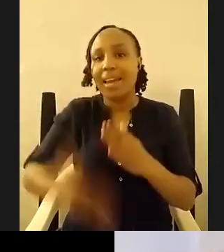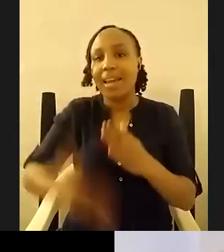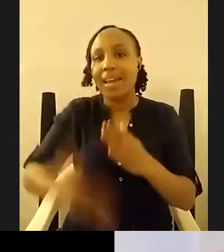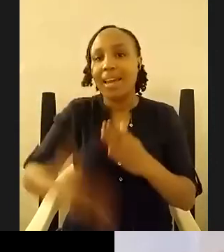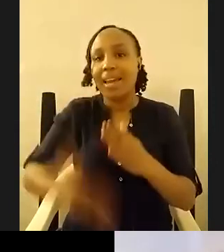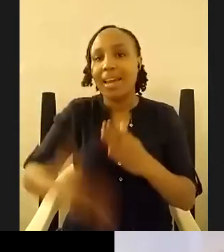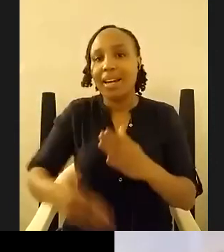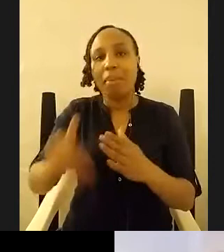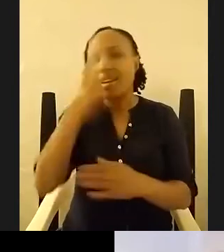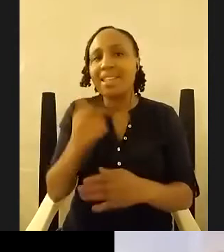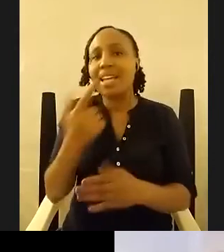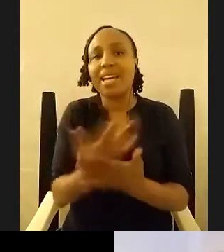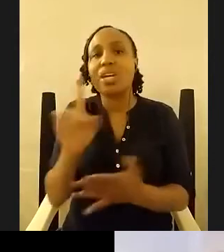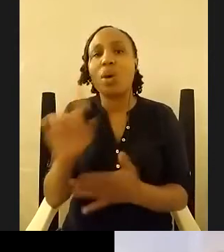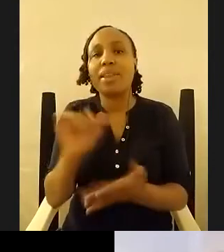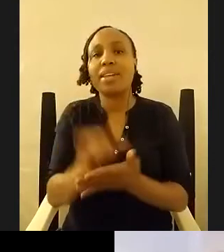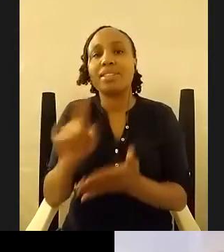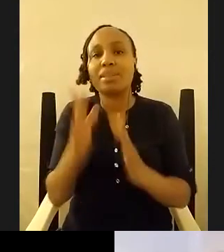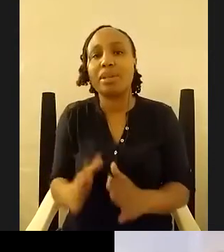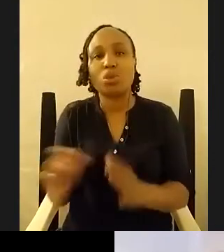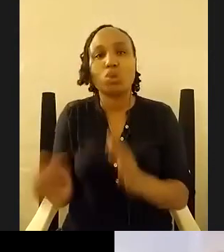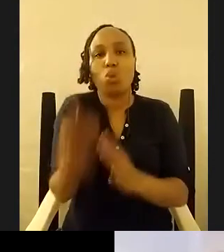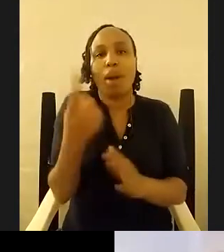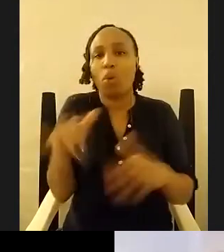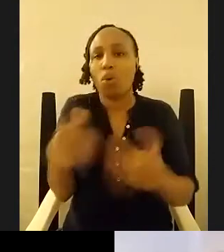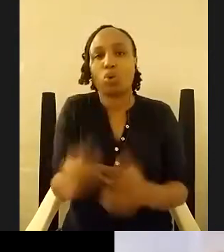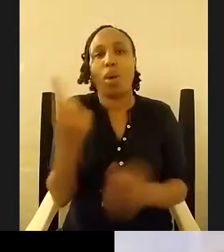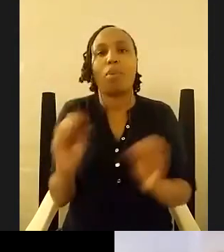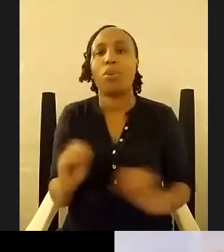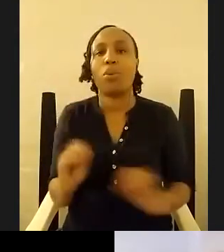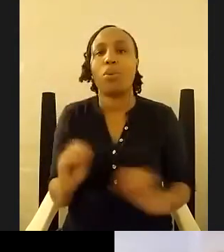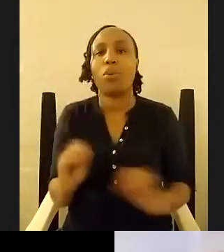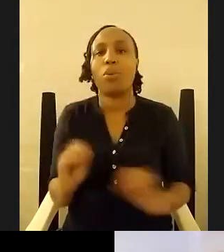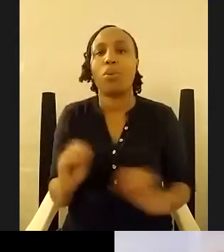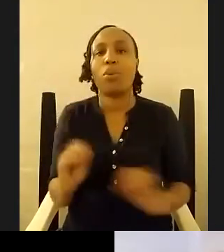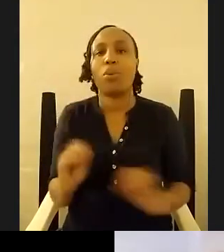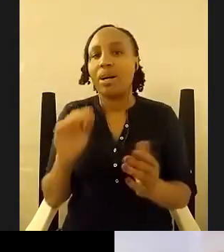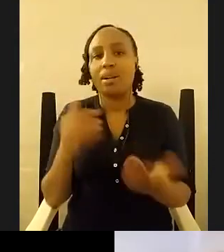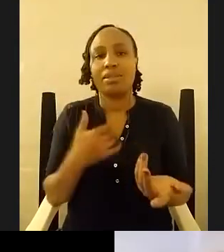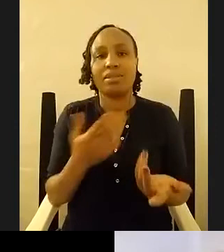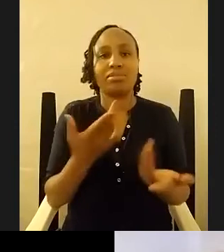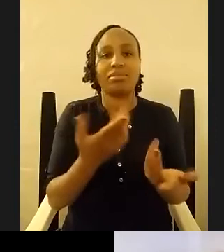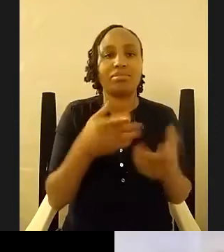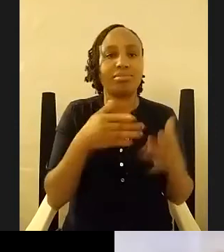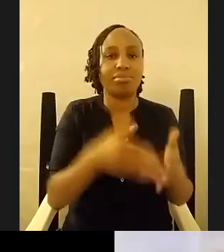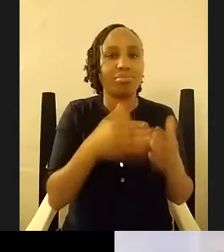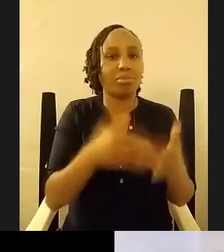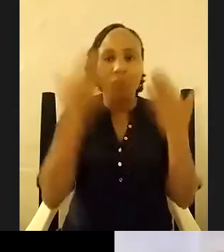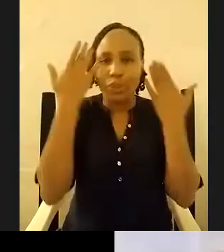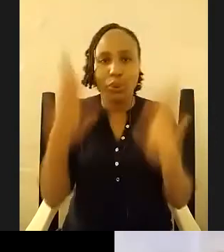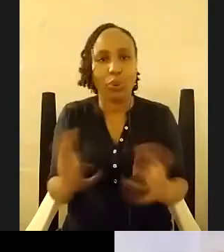shows up or doesn't show up you know does our protagonist get laid that night we'll never know you know yeah but